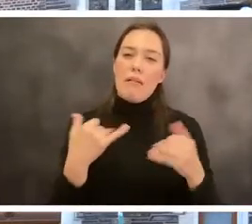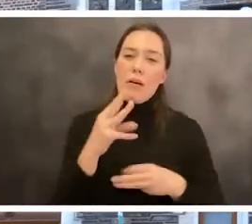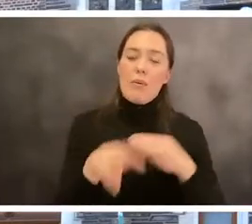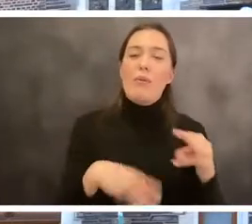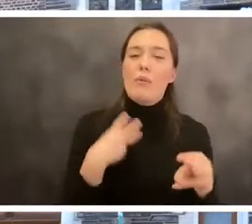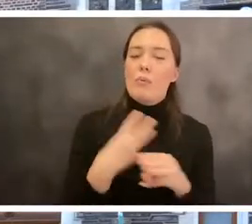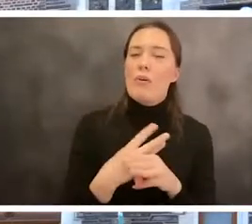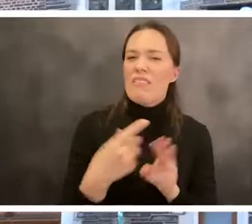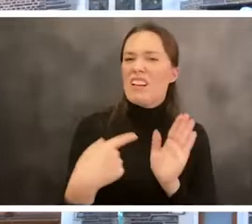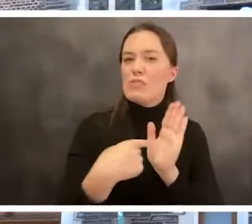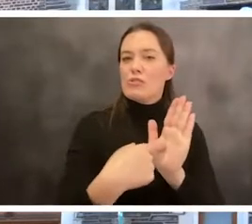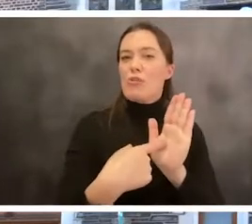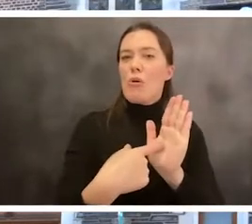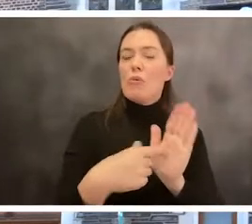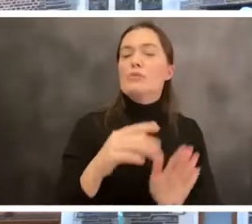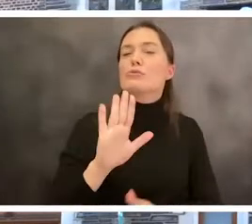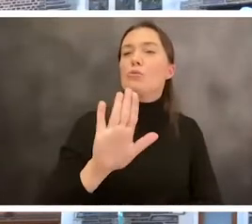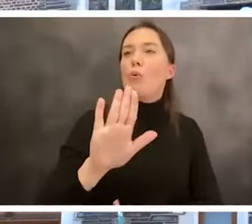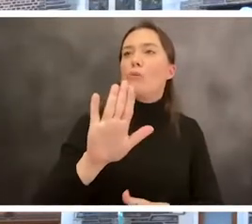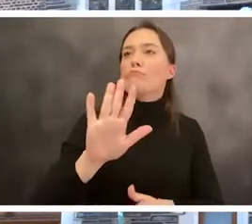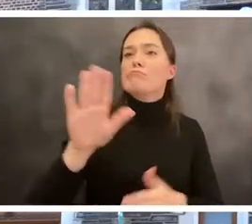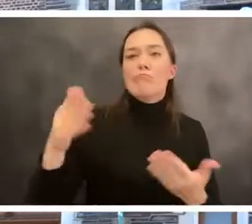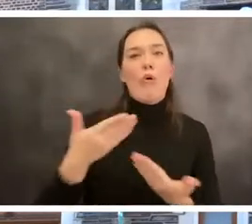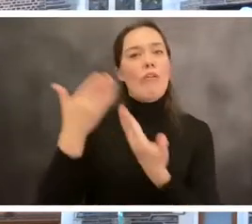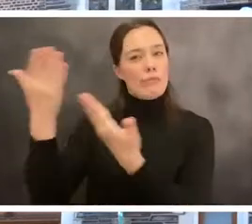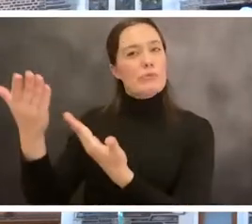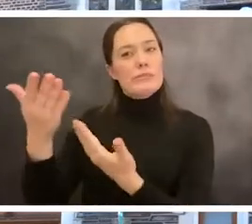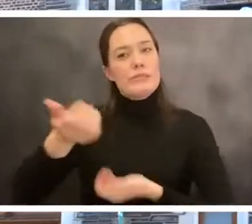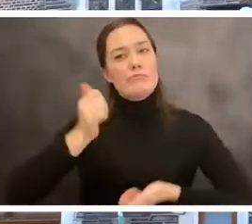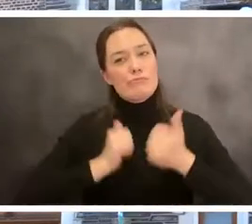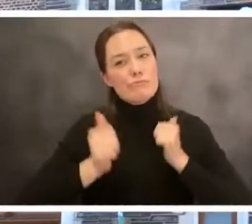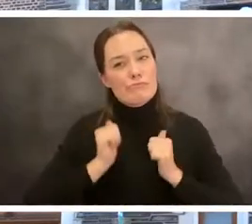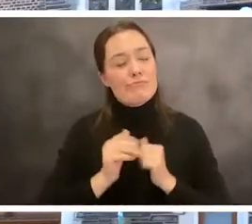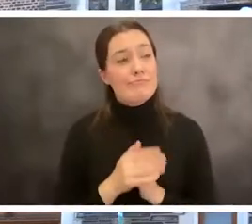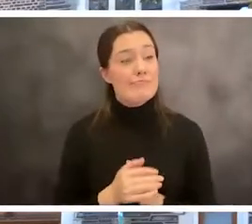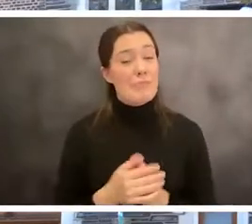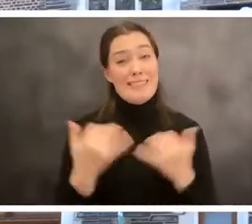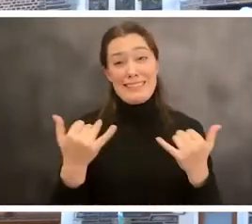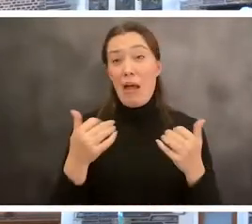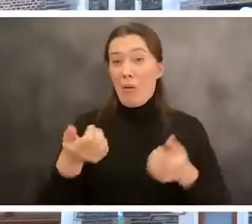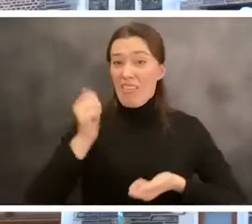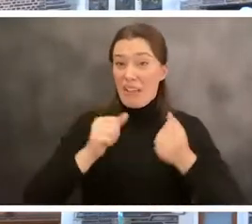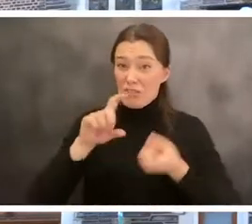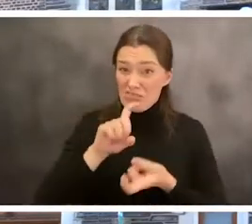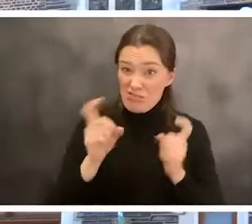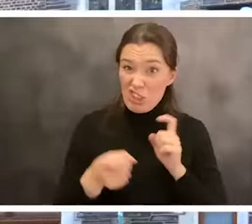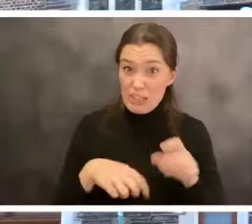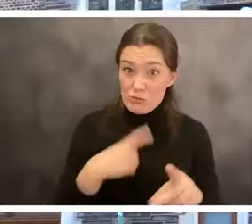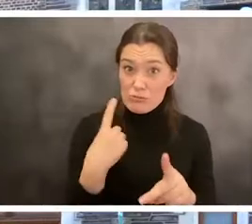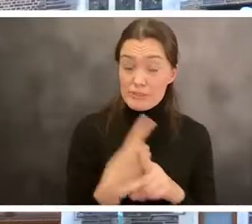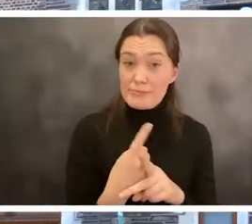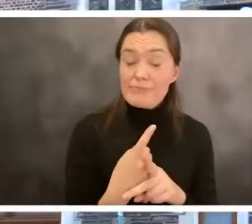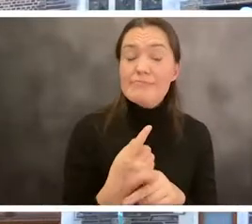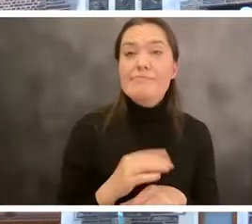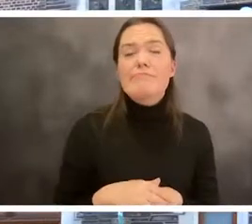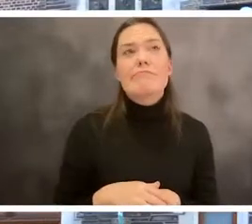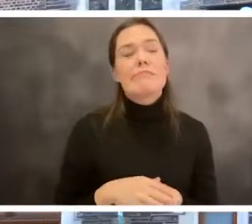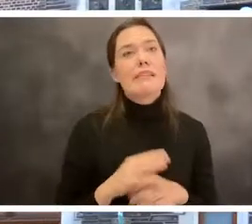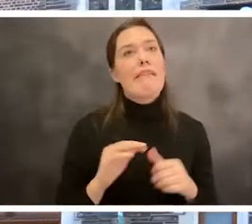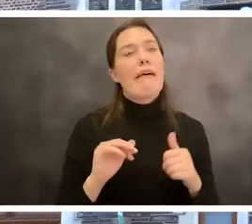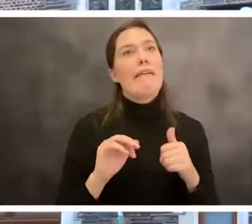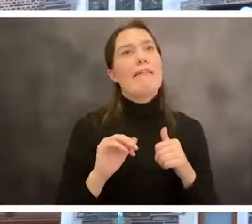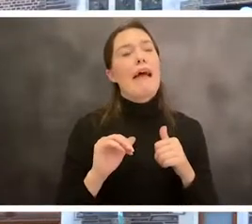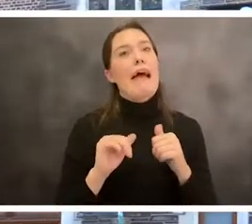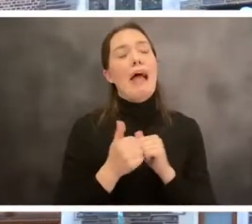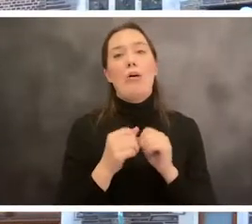the choices that you folks make about how theater has changed and, and, and, and how